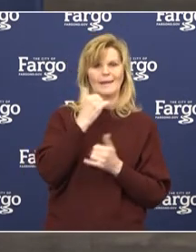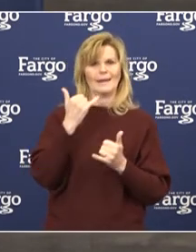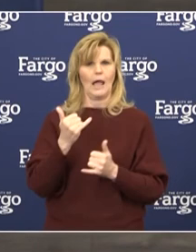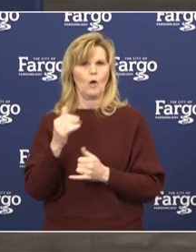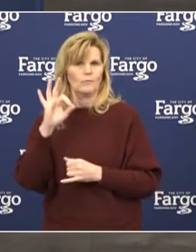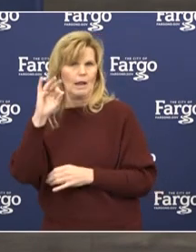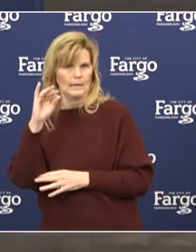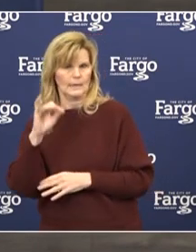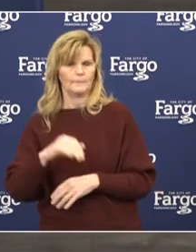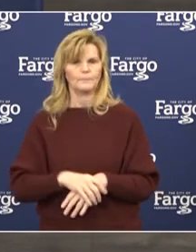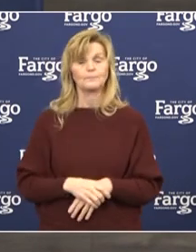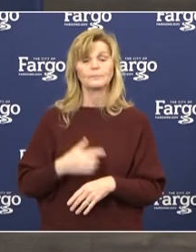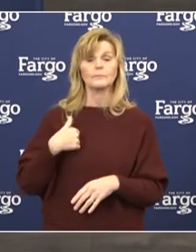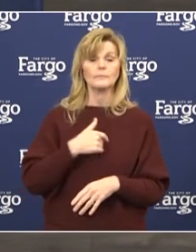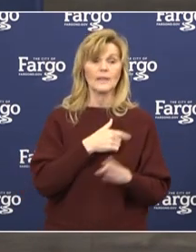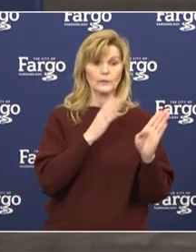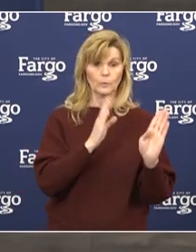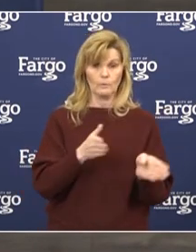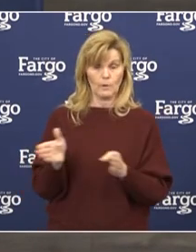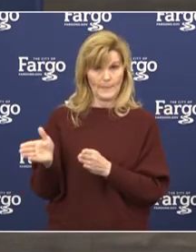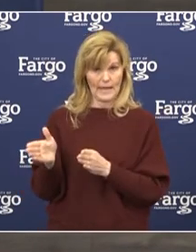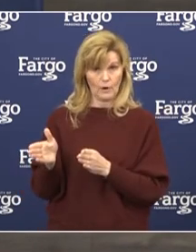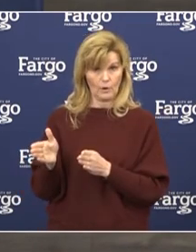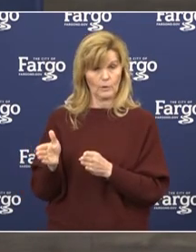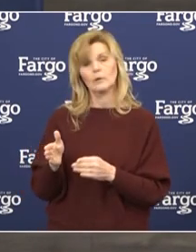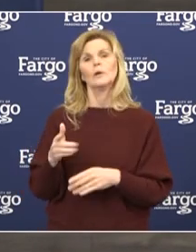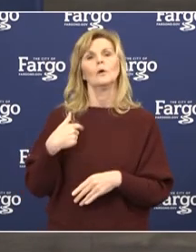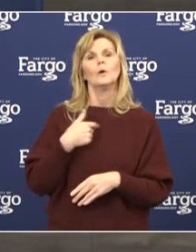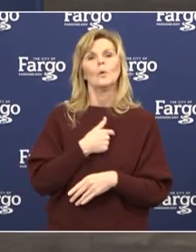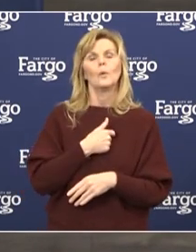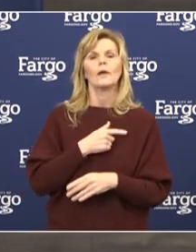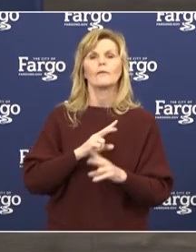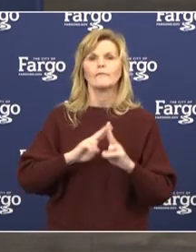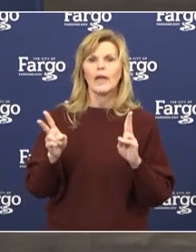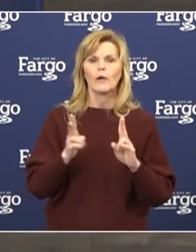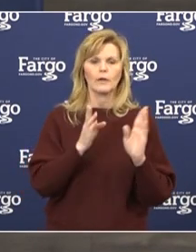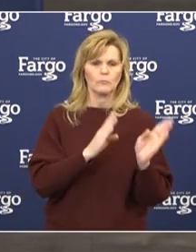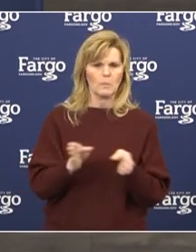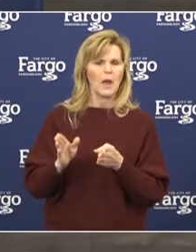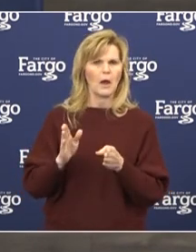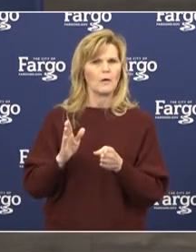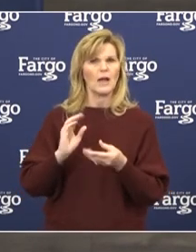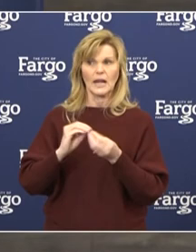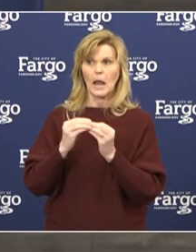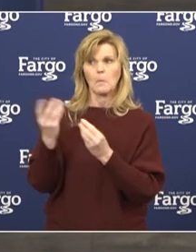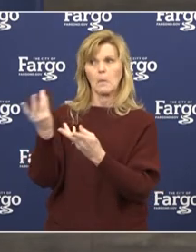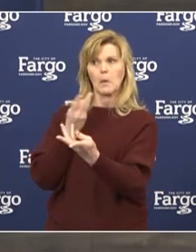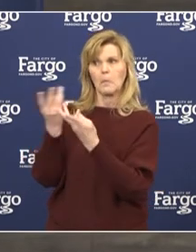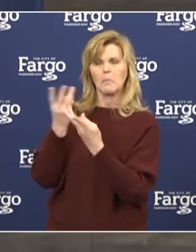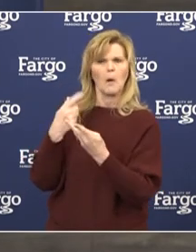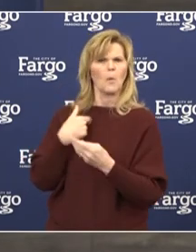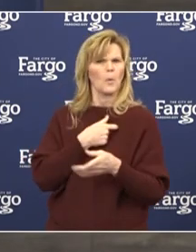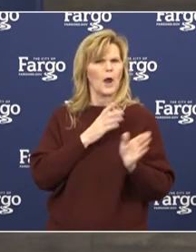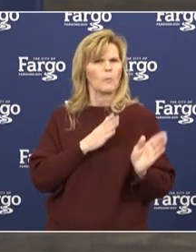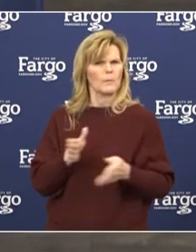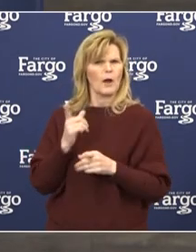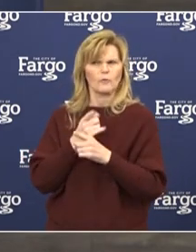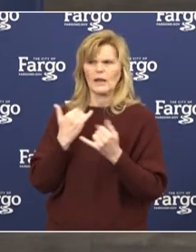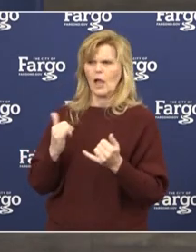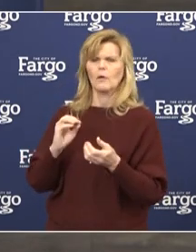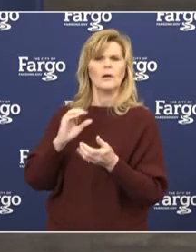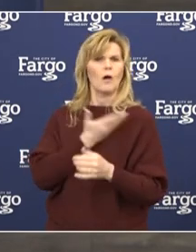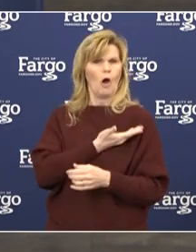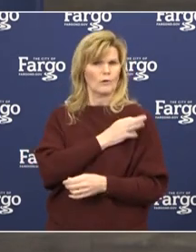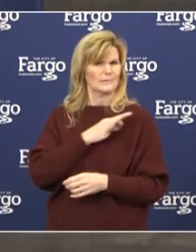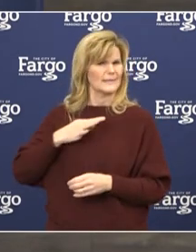As we prepare, right now we feel we're very well prepared to handle the number of the patients that we have coming in, and our staff is really doing a